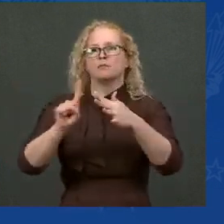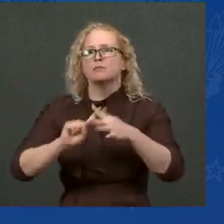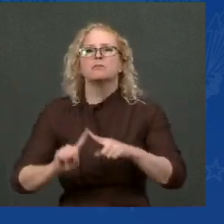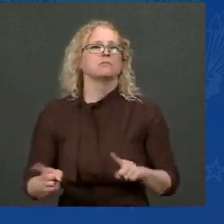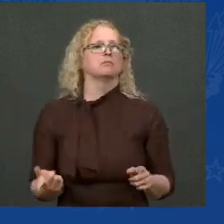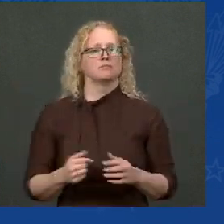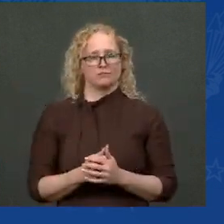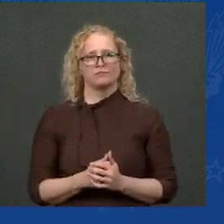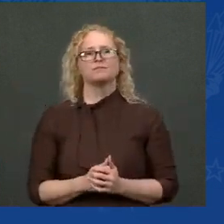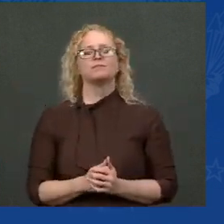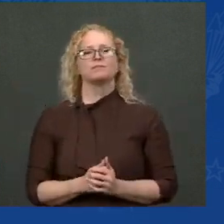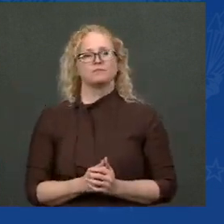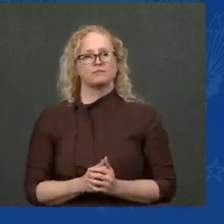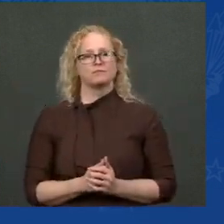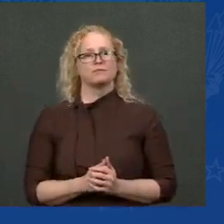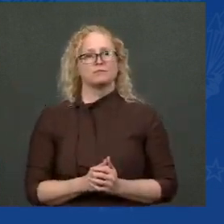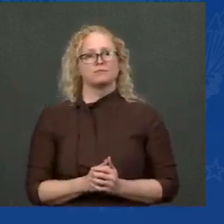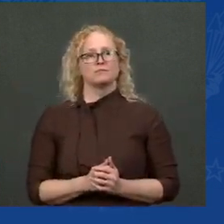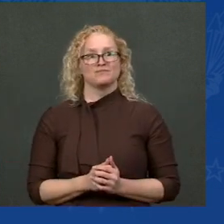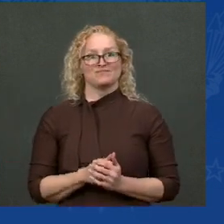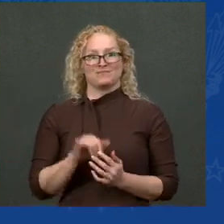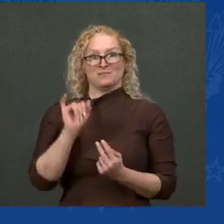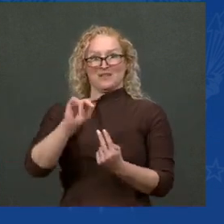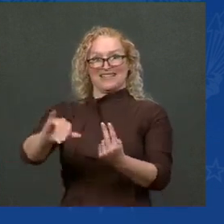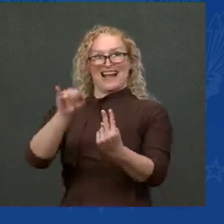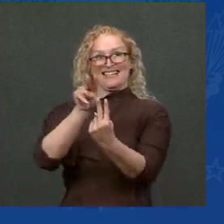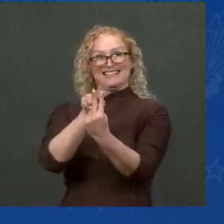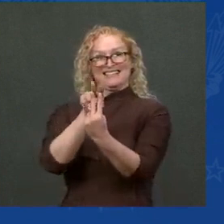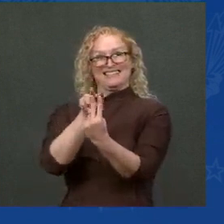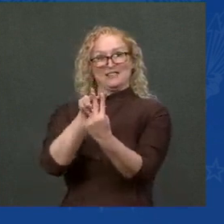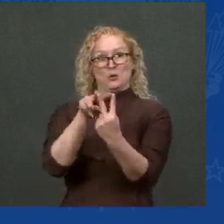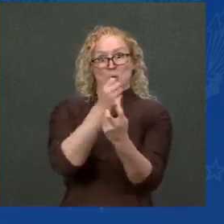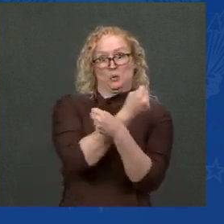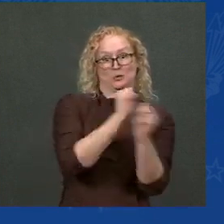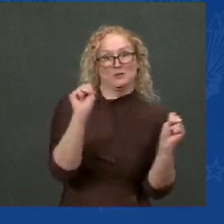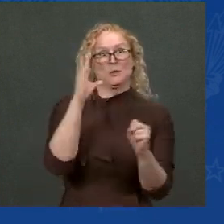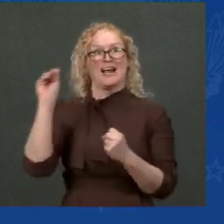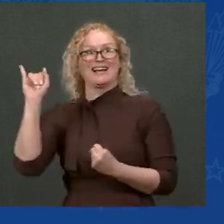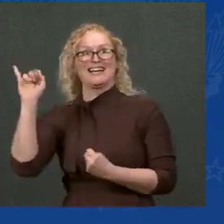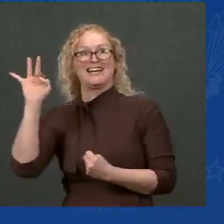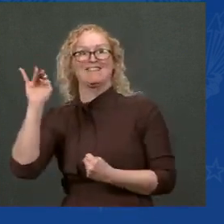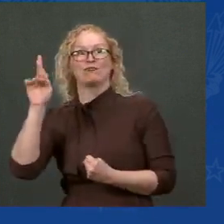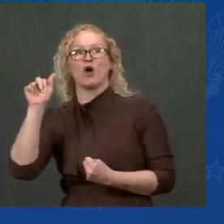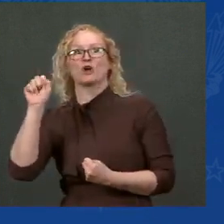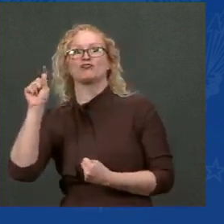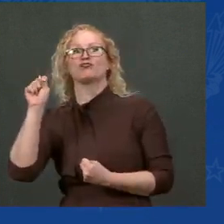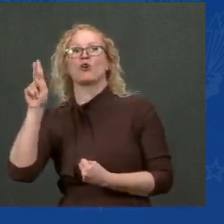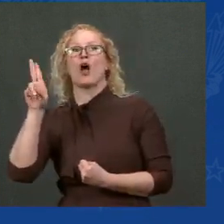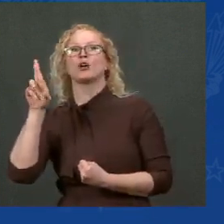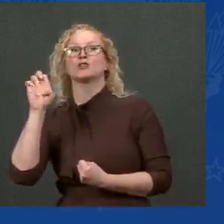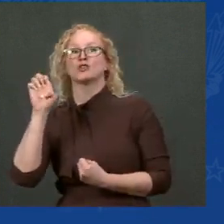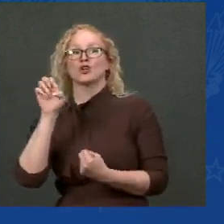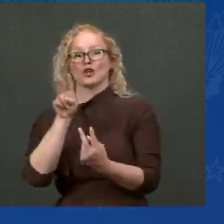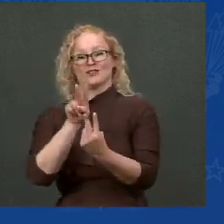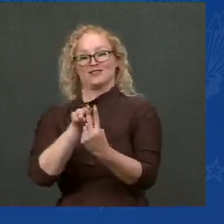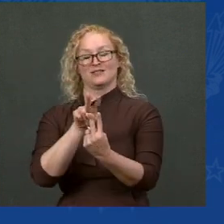these will — these bills will provide families with, as my dad used to say, just a little more breathing room.